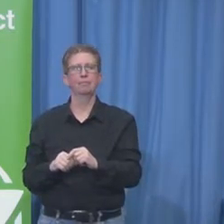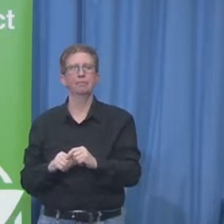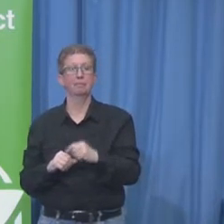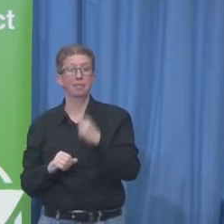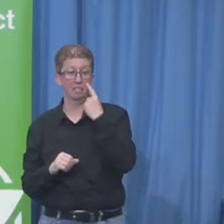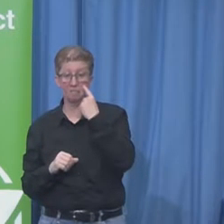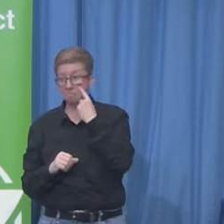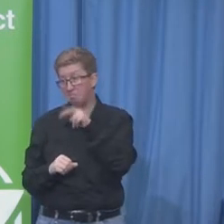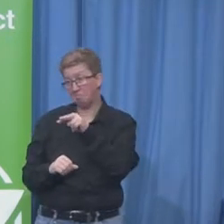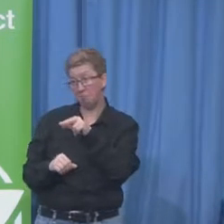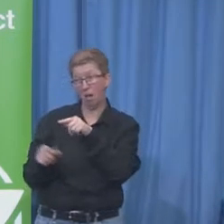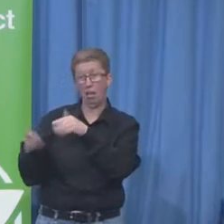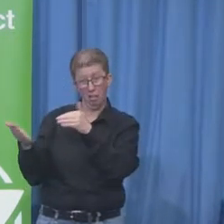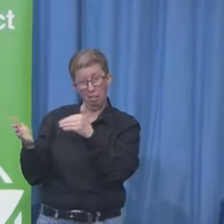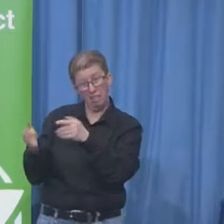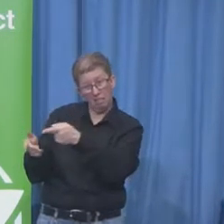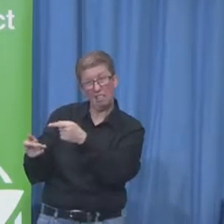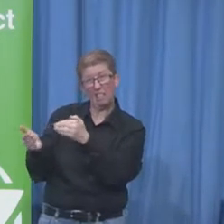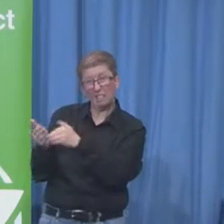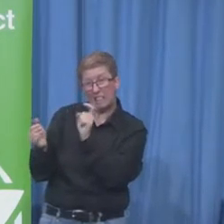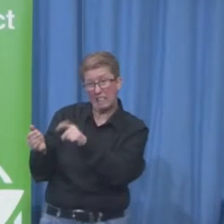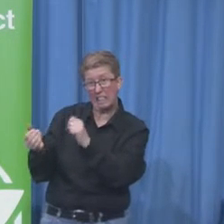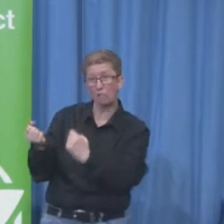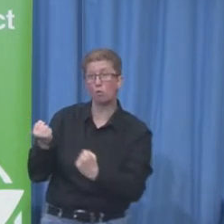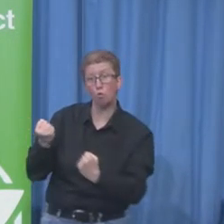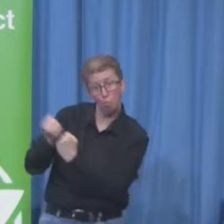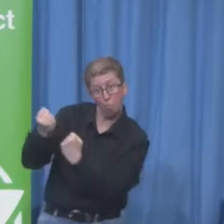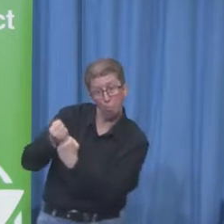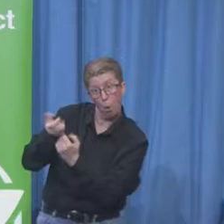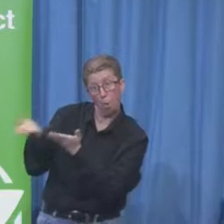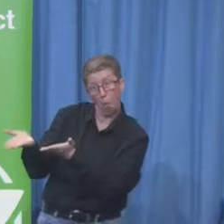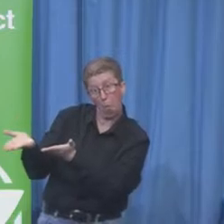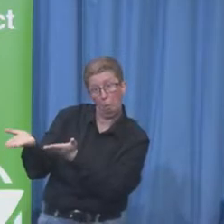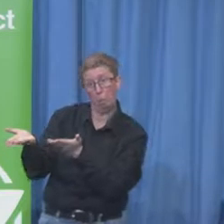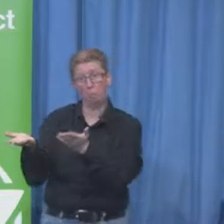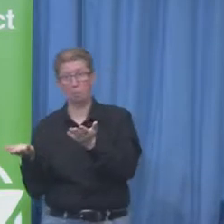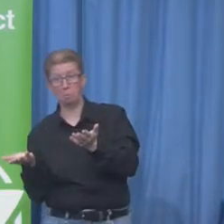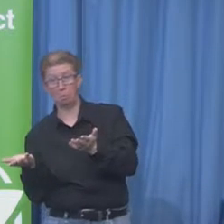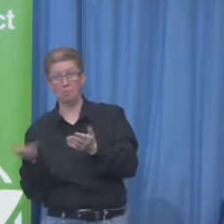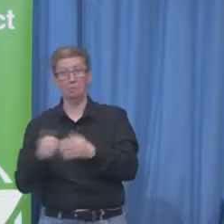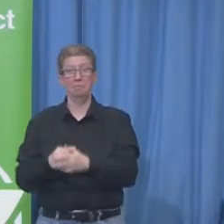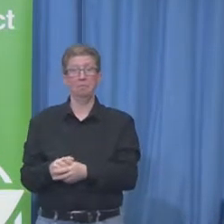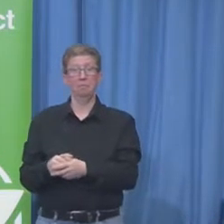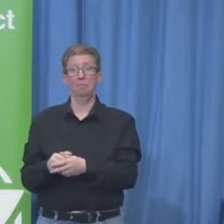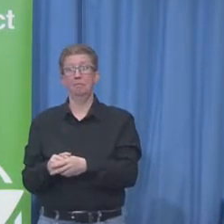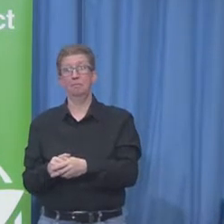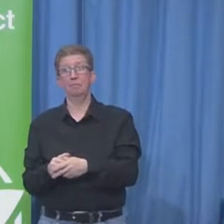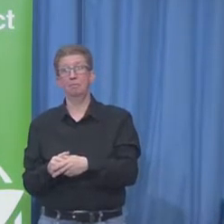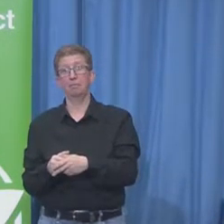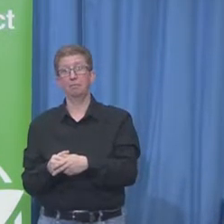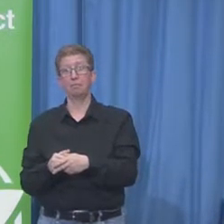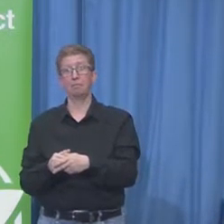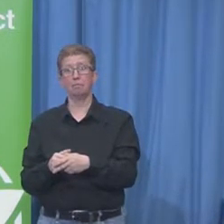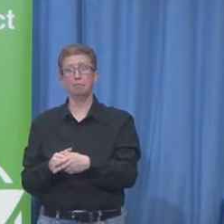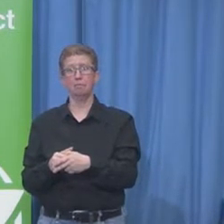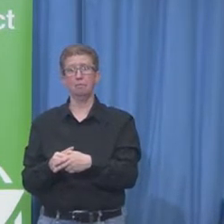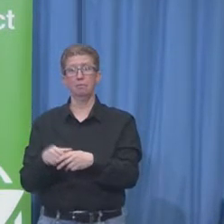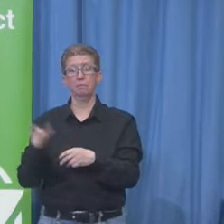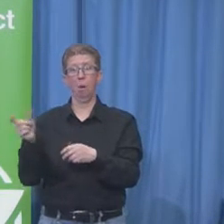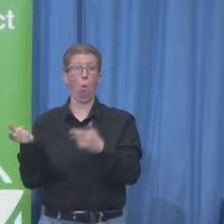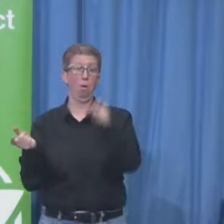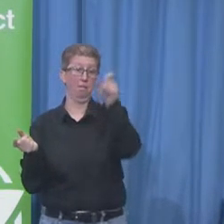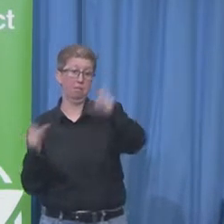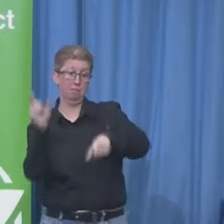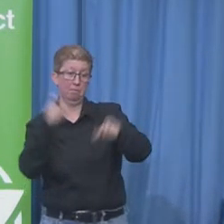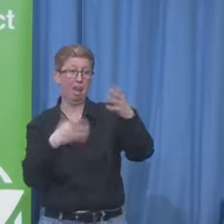So we hired initially a handful of visually impaired, blind folk to work in Bangalore